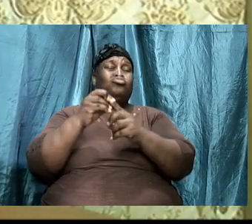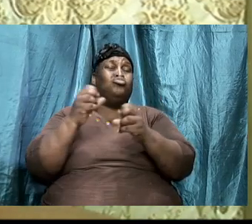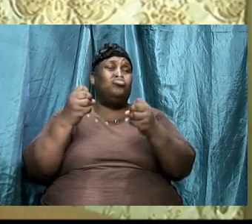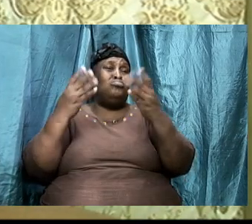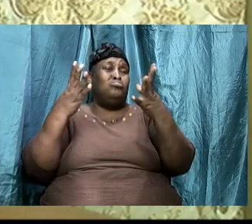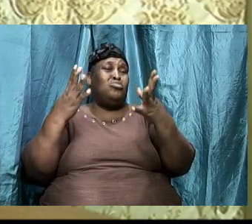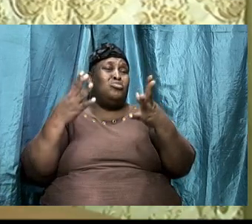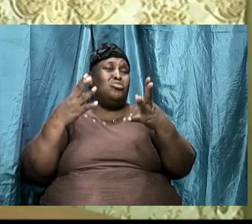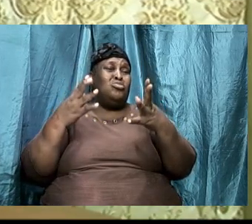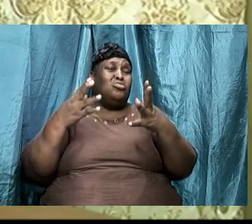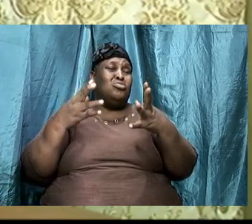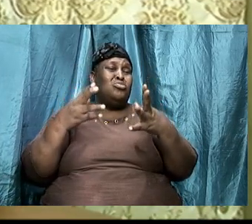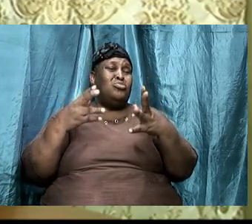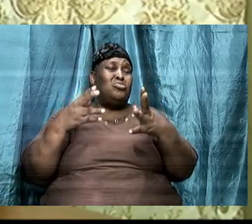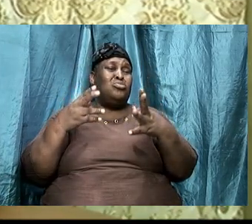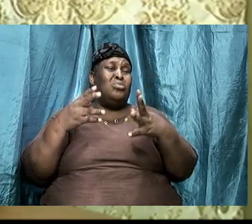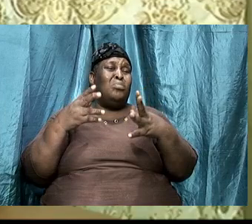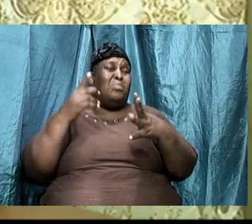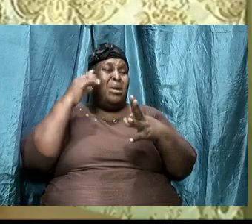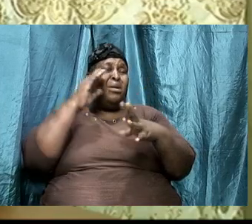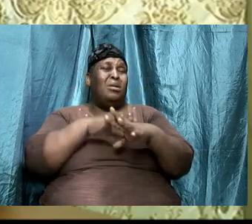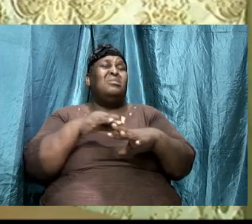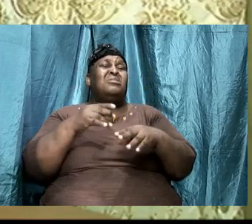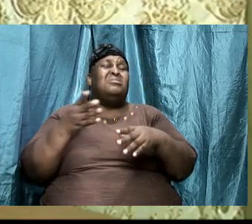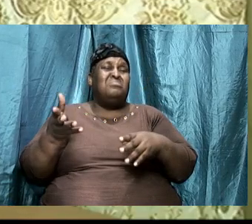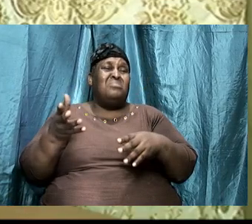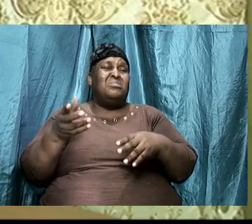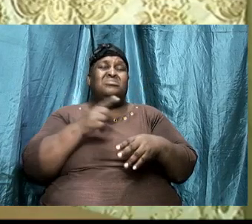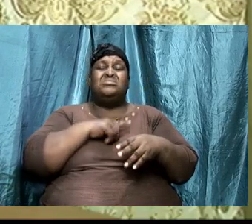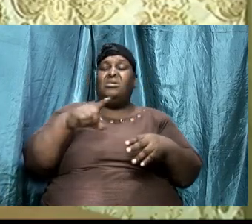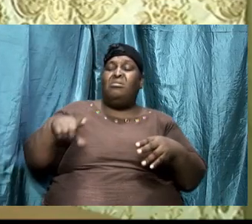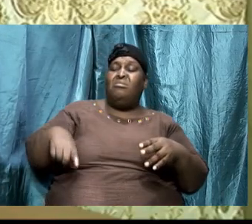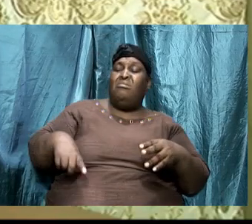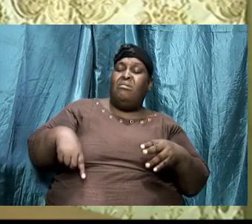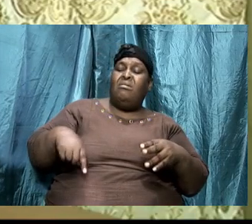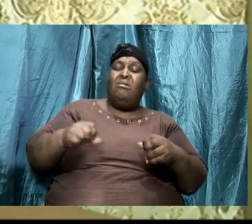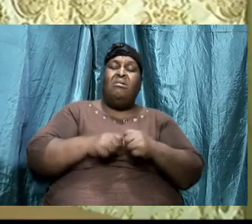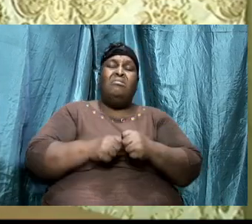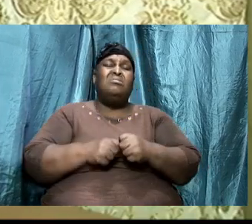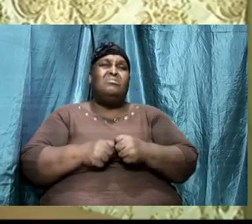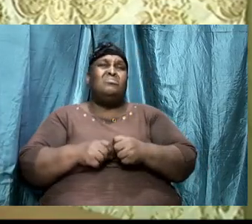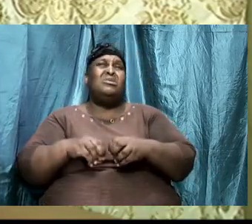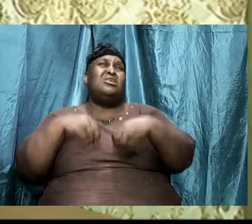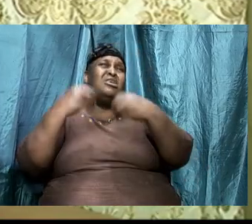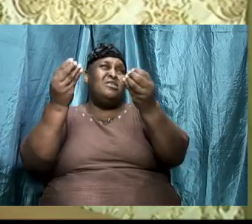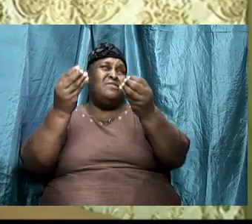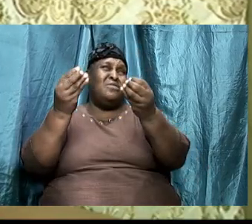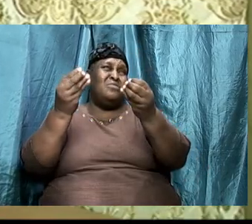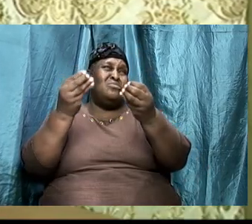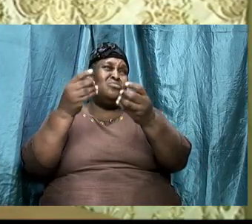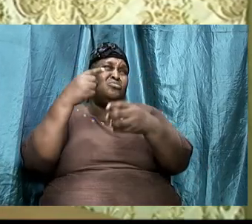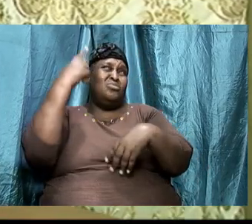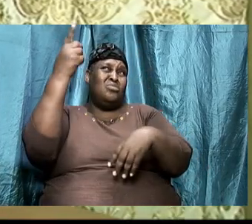thing and even when we say that Lord we leave this thing up to you we still try to